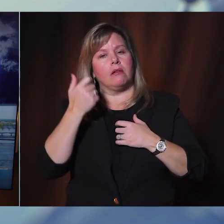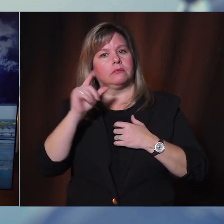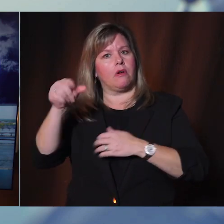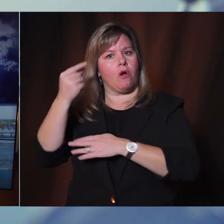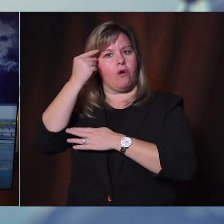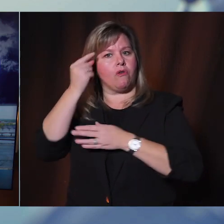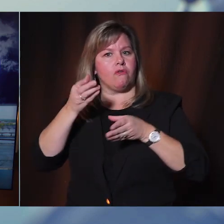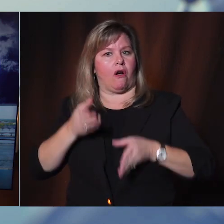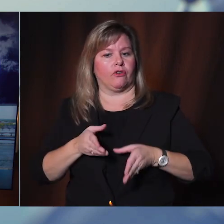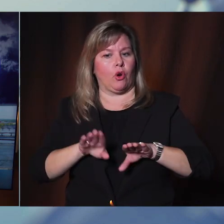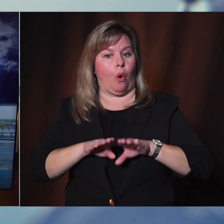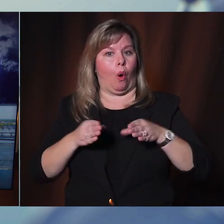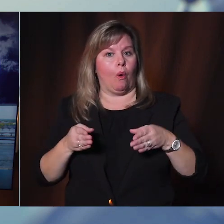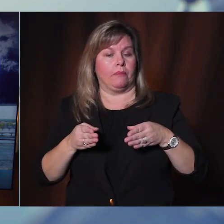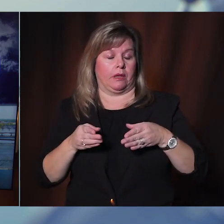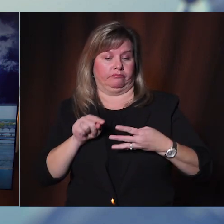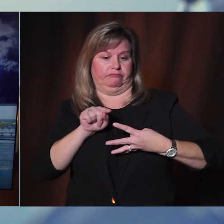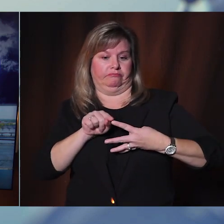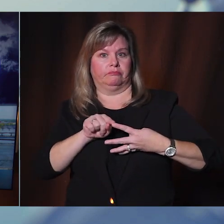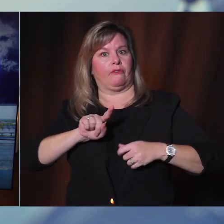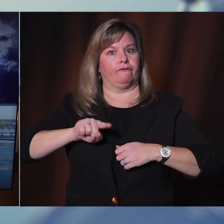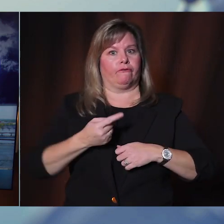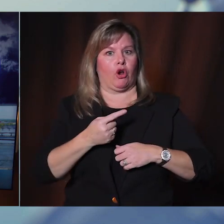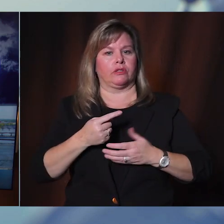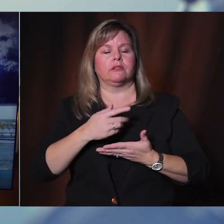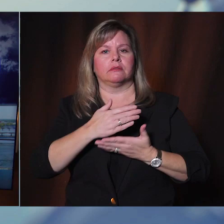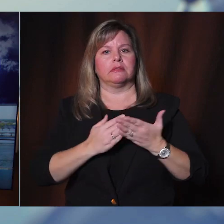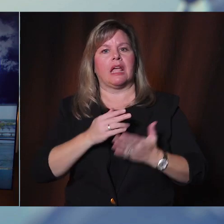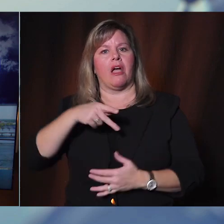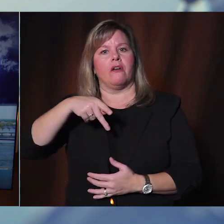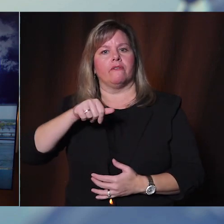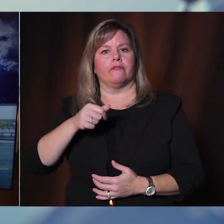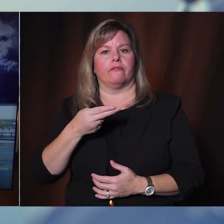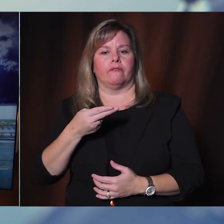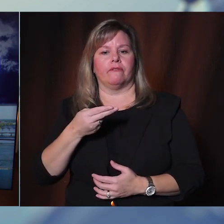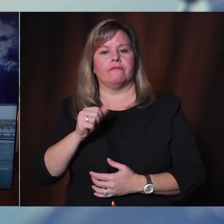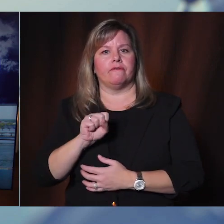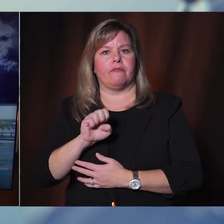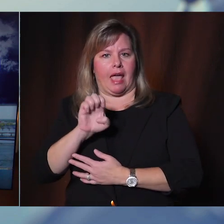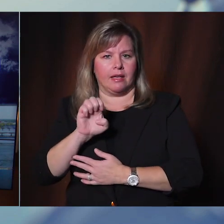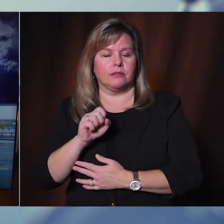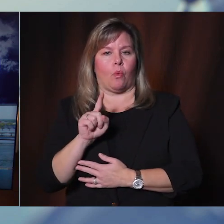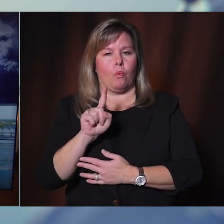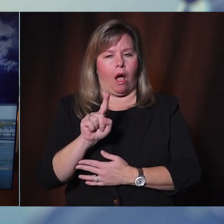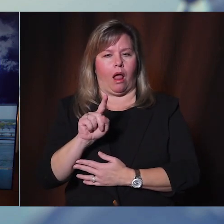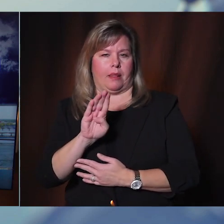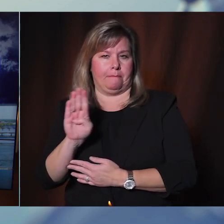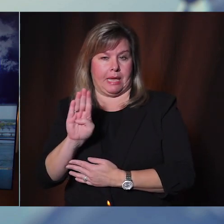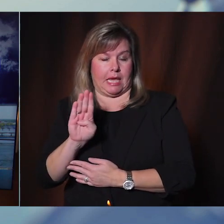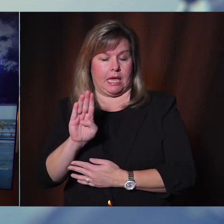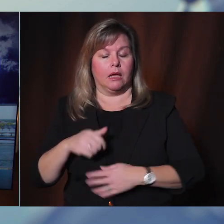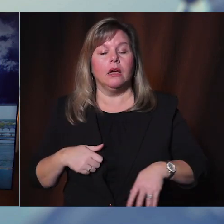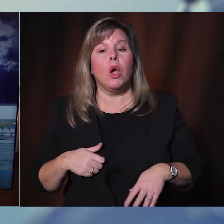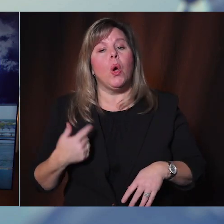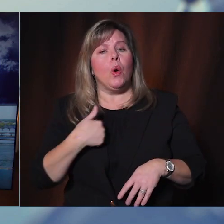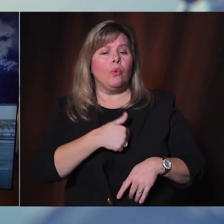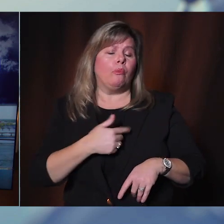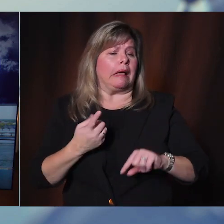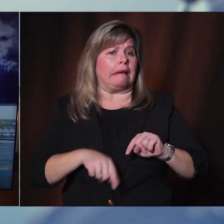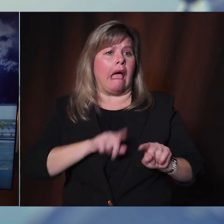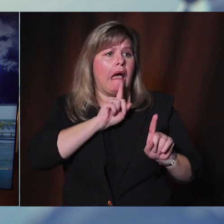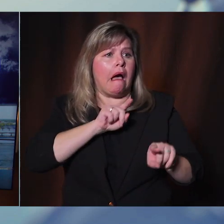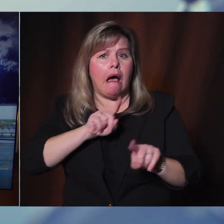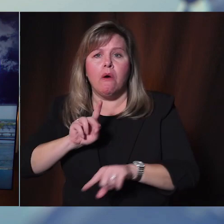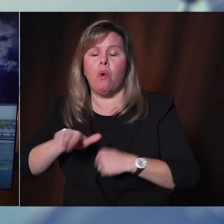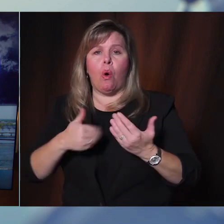starting next Monday. And I apologize that we may not be able to respond to each of those calls in a timely way, but I